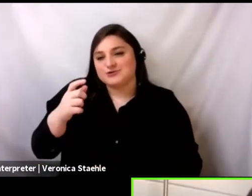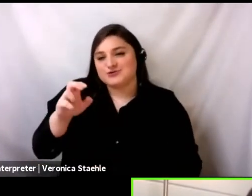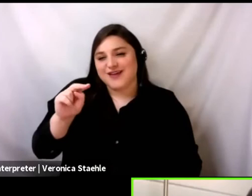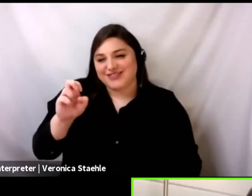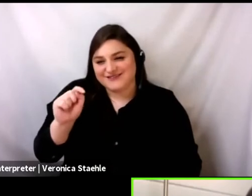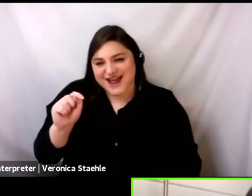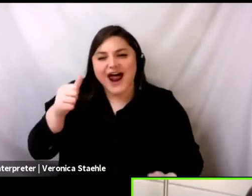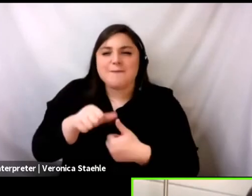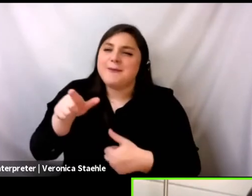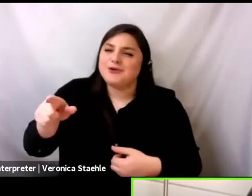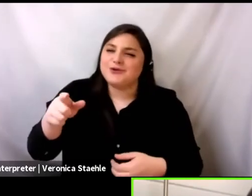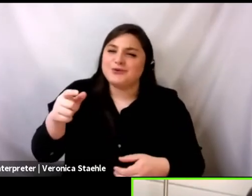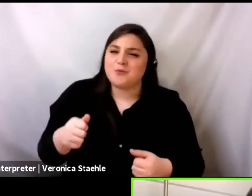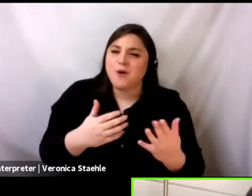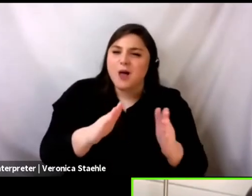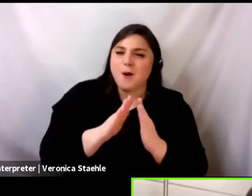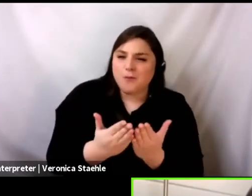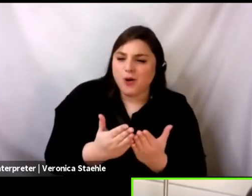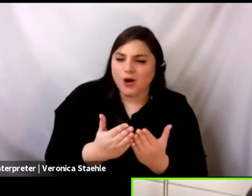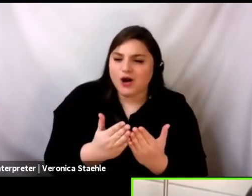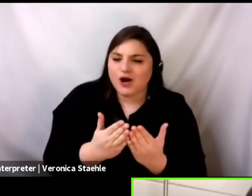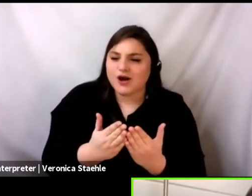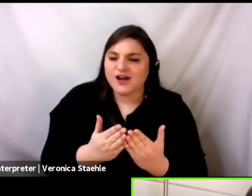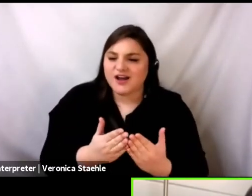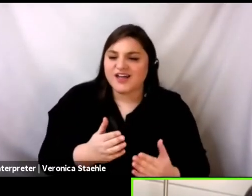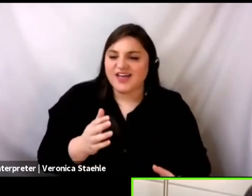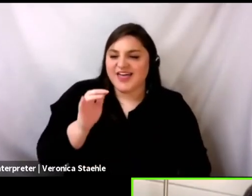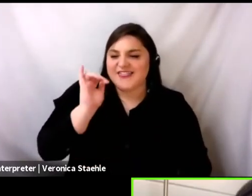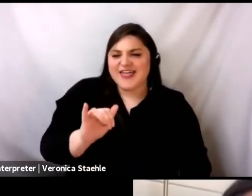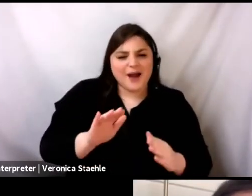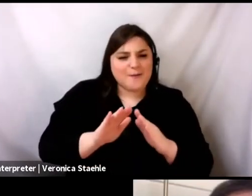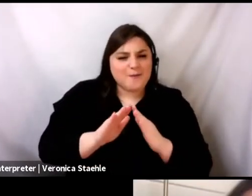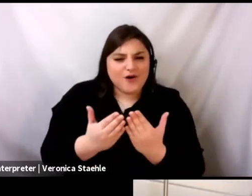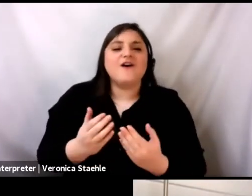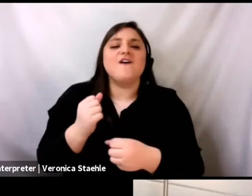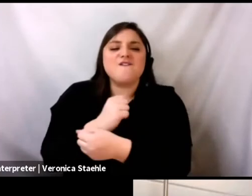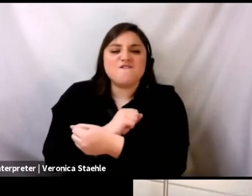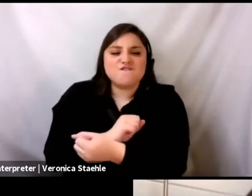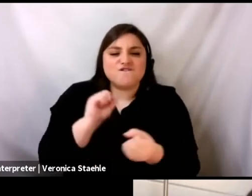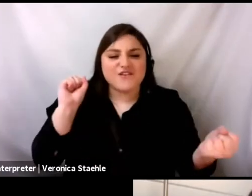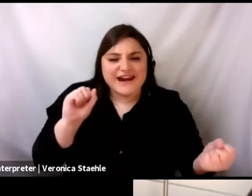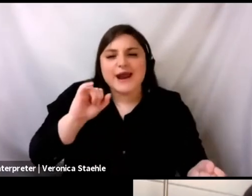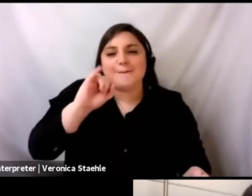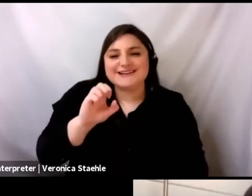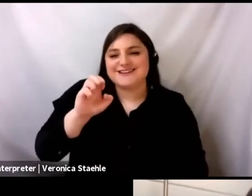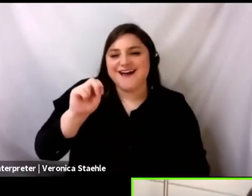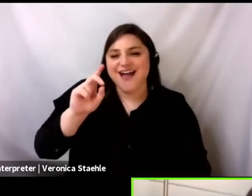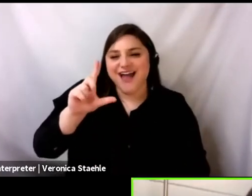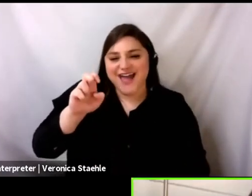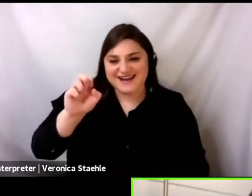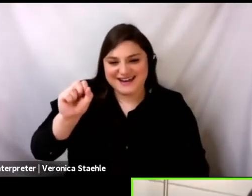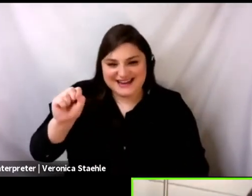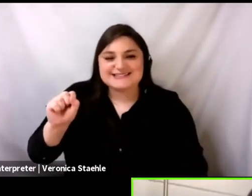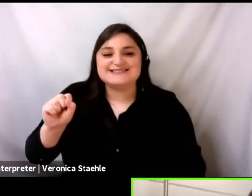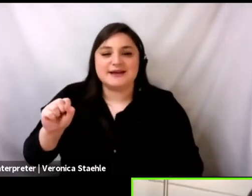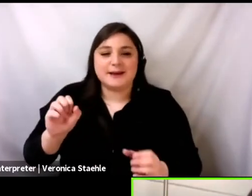endless meeting. And I think I got the title of that. Correct. And I remember my first visceral reaction was like,